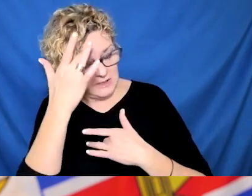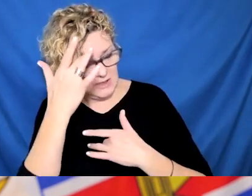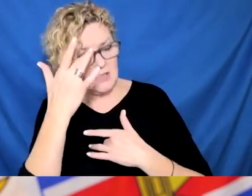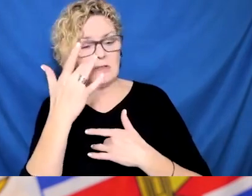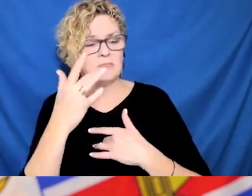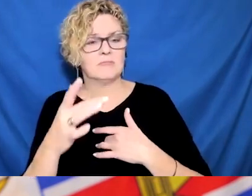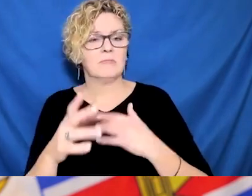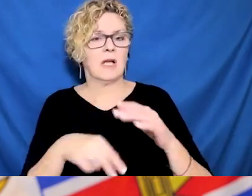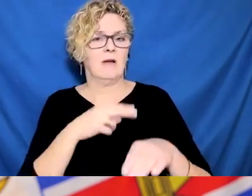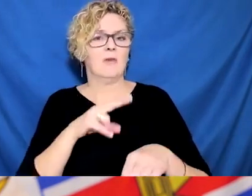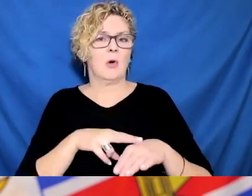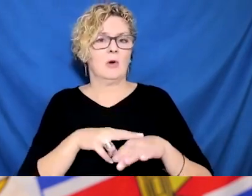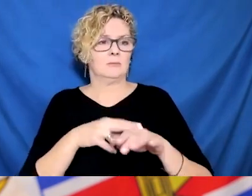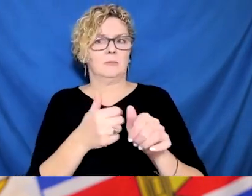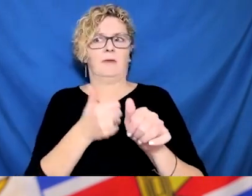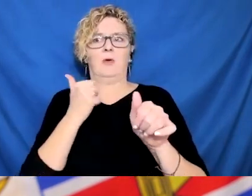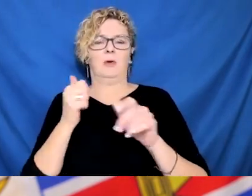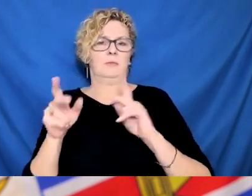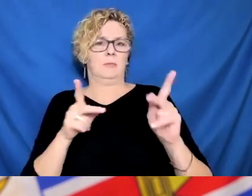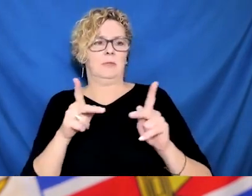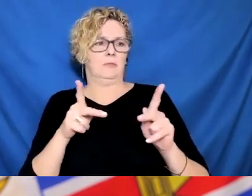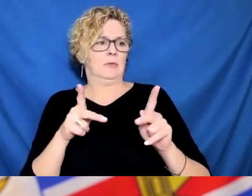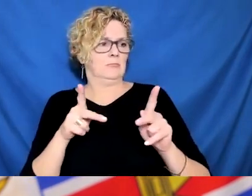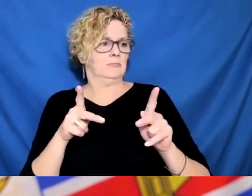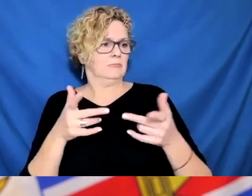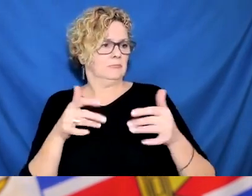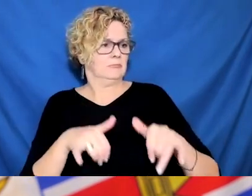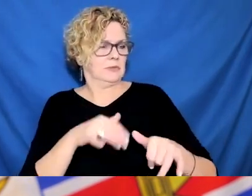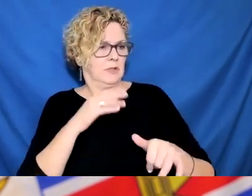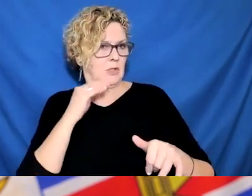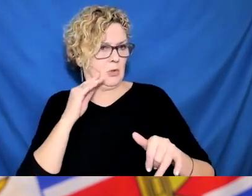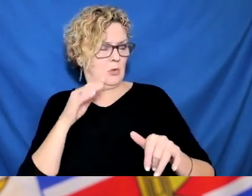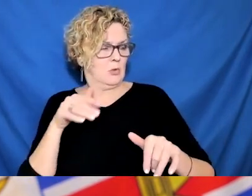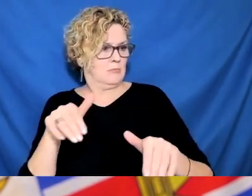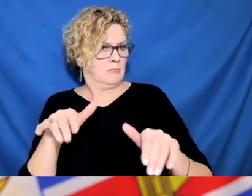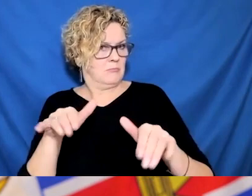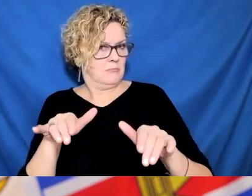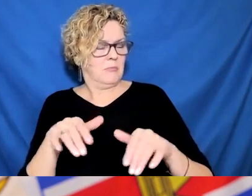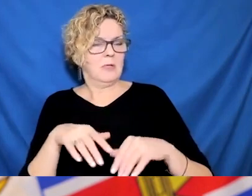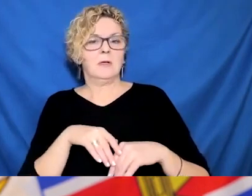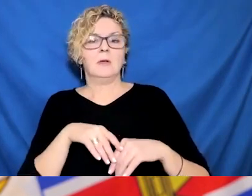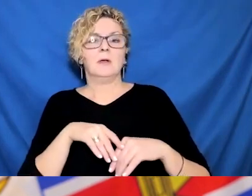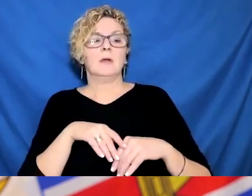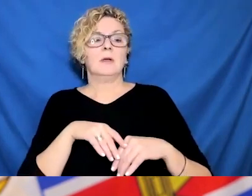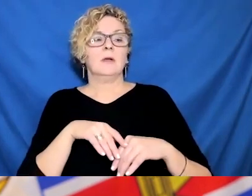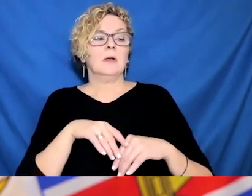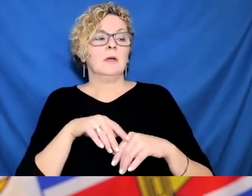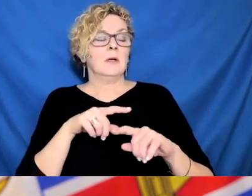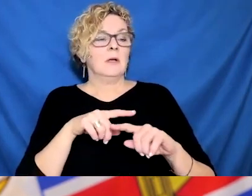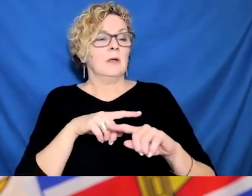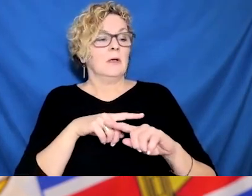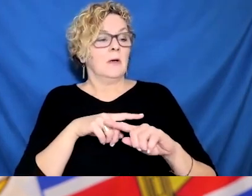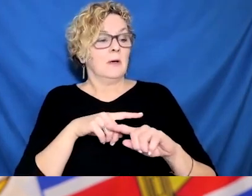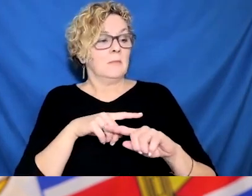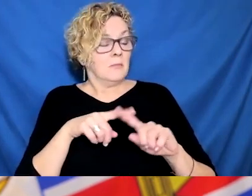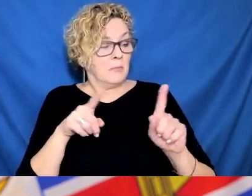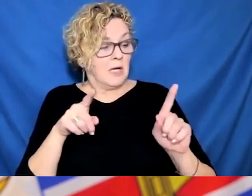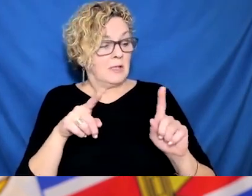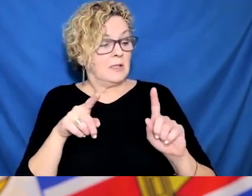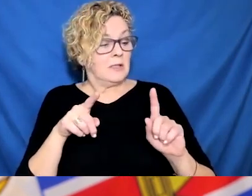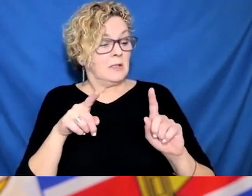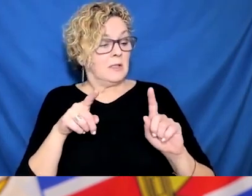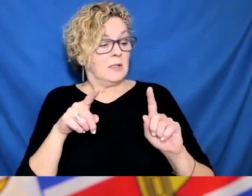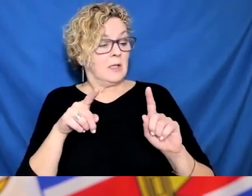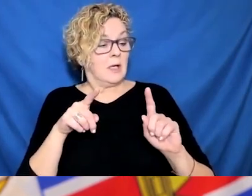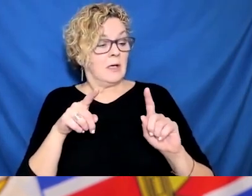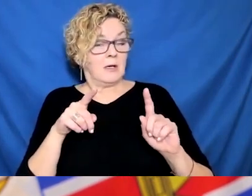a place that's my home, and this is the first wave that they've been through. So there is a much higher level of concern about how